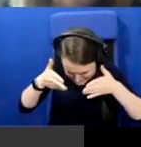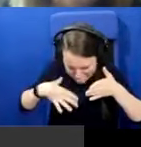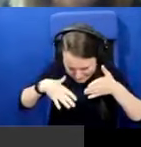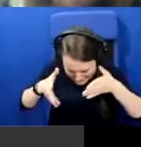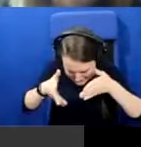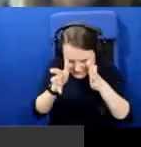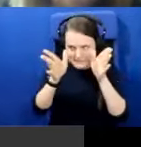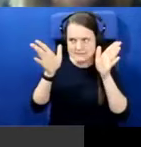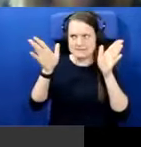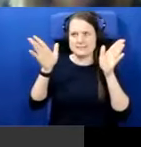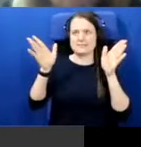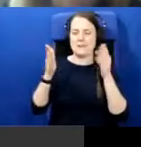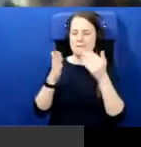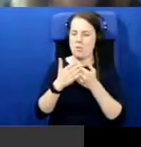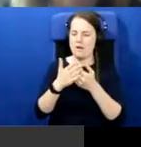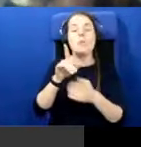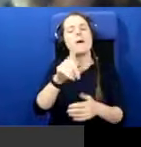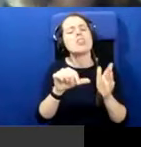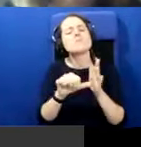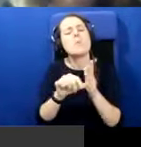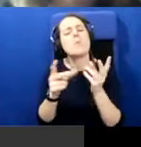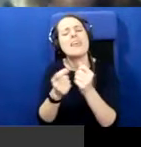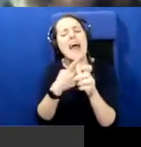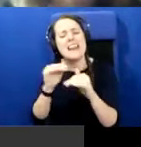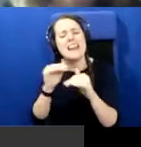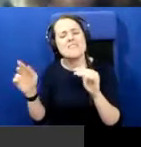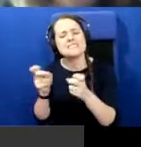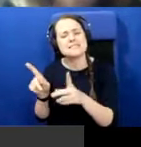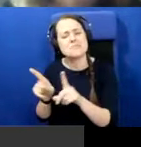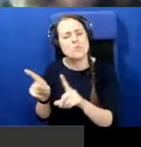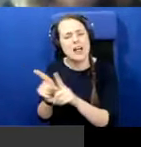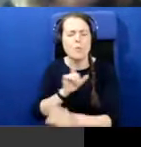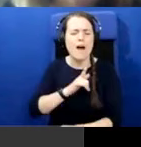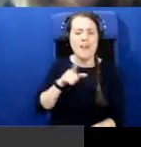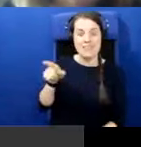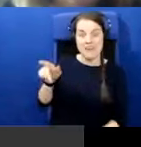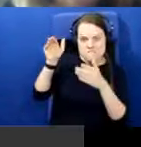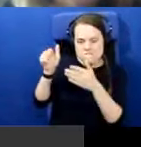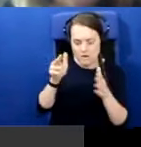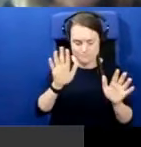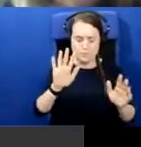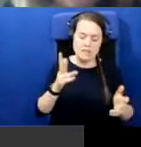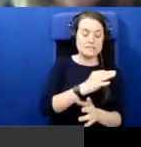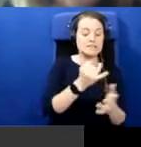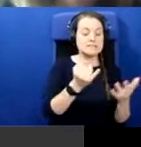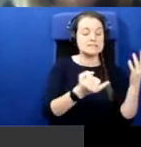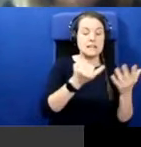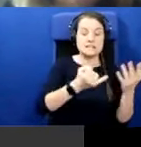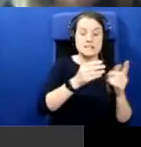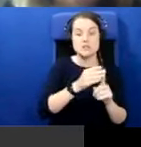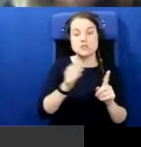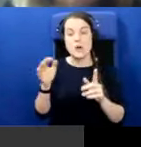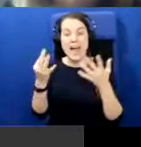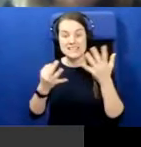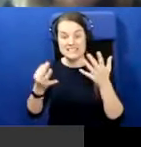with the A-level system as well because of the, the very narrow focus from 16 to 18 on three or four subjects. Now, the Leaving